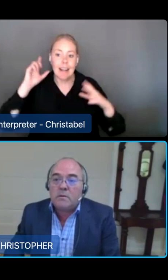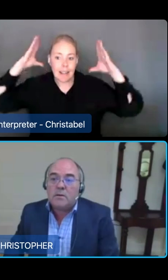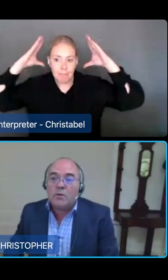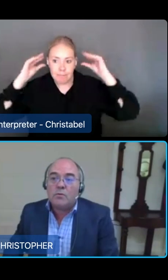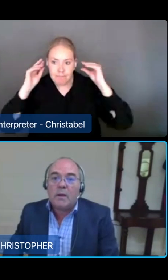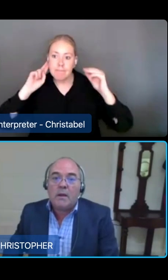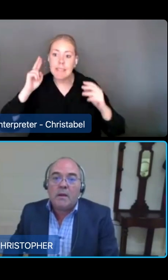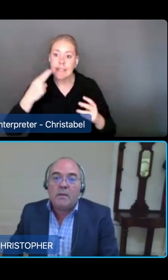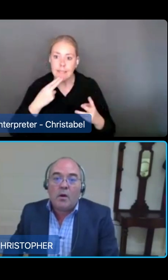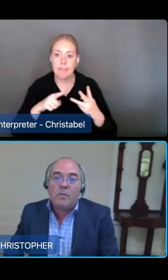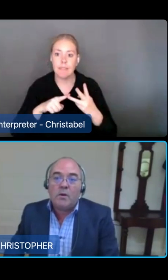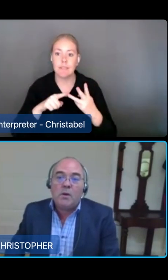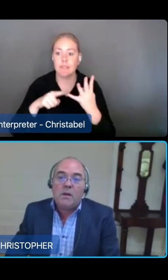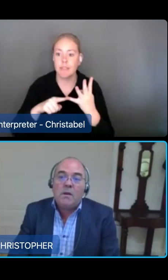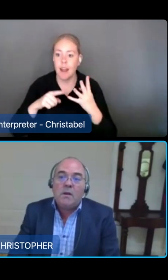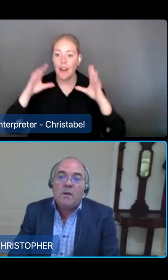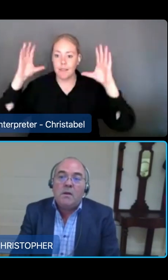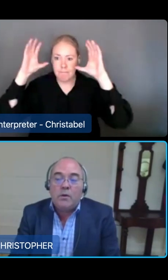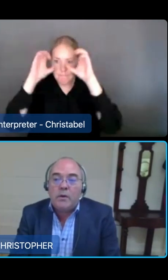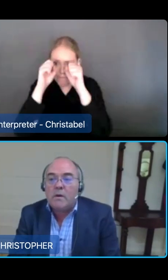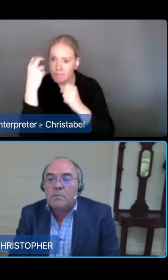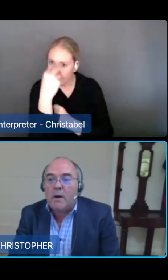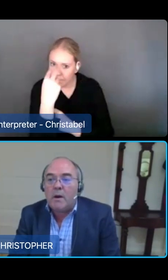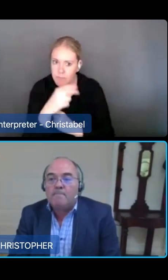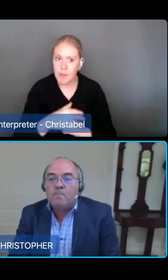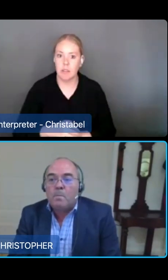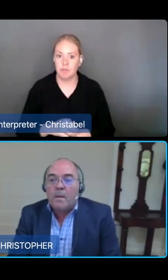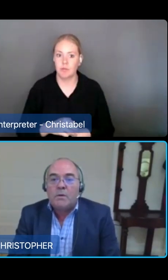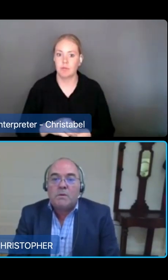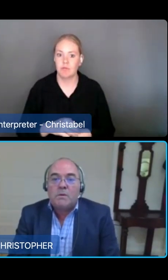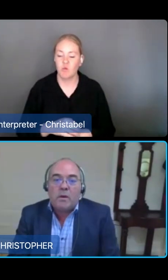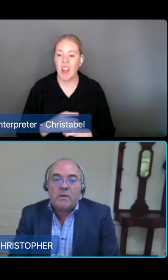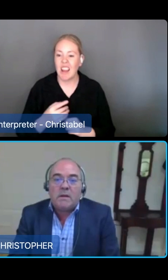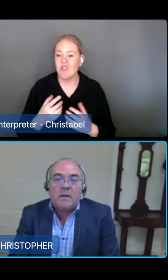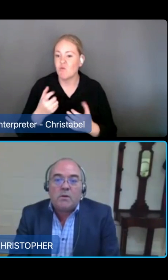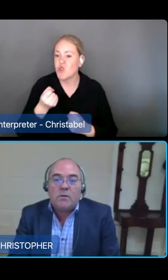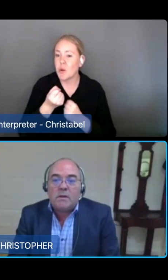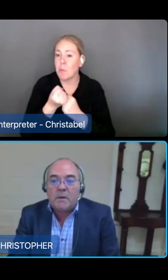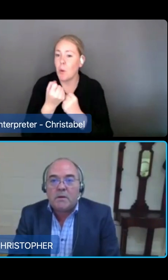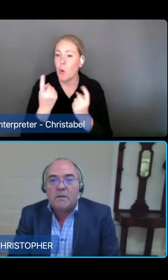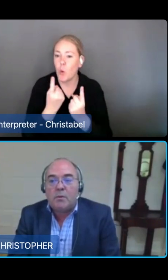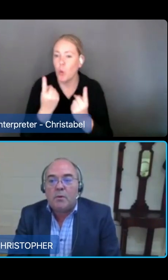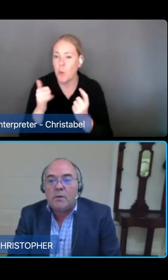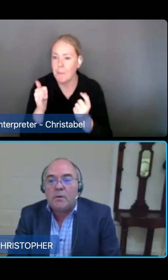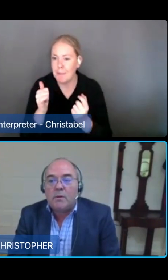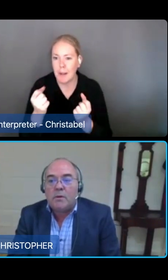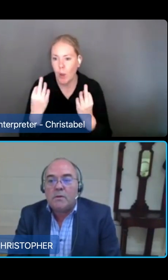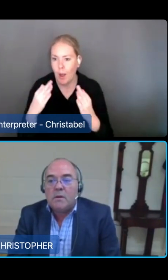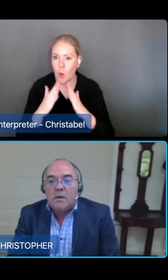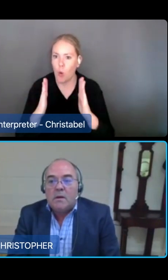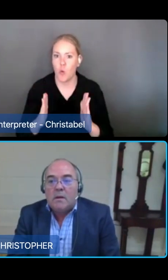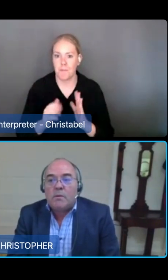social care in the home and community, including respite, which was previously clinical and specialised supports.